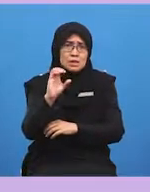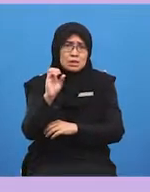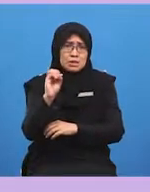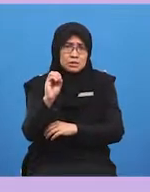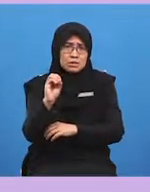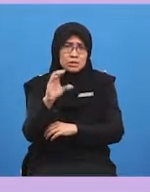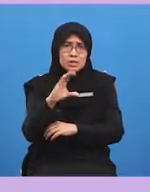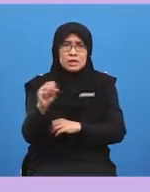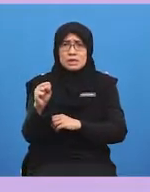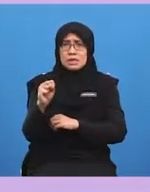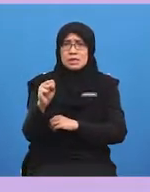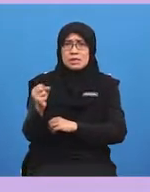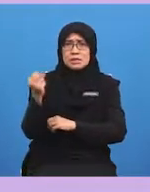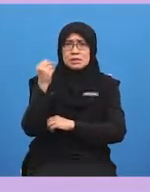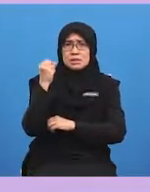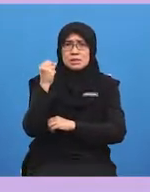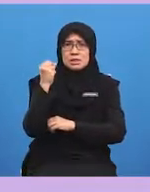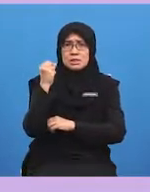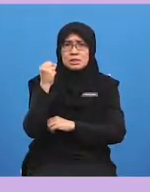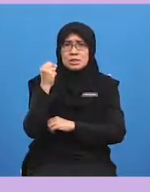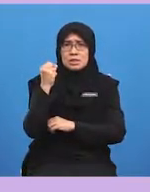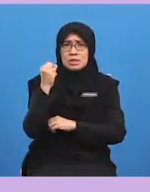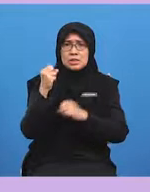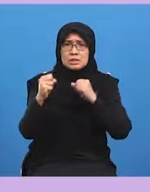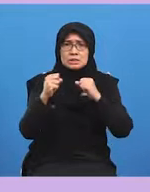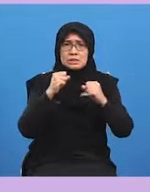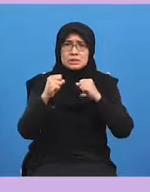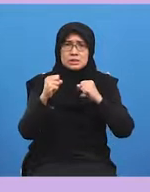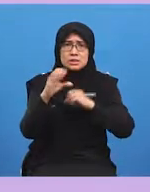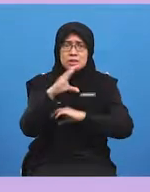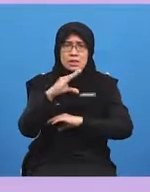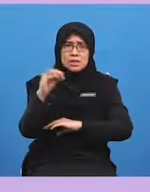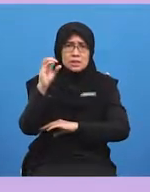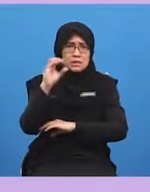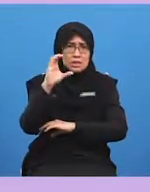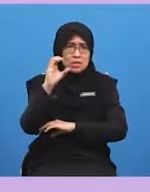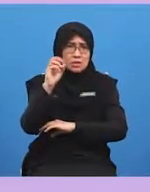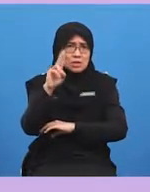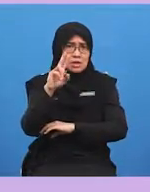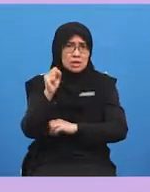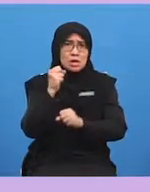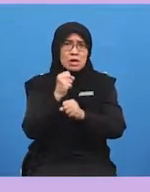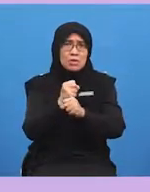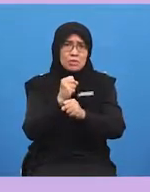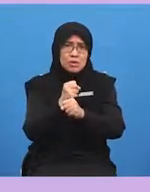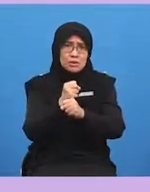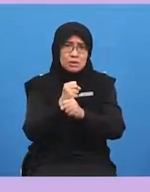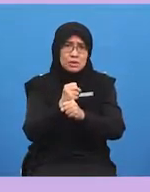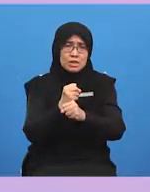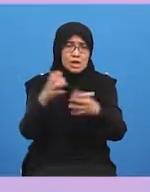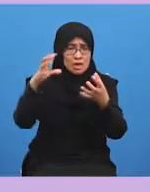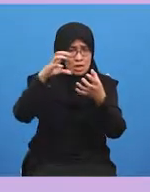stretching and core work now we are combining things sometimes in crazy ways